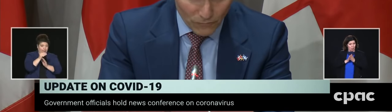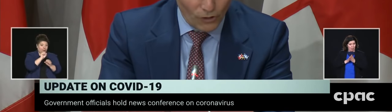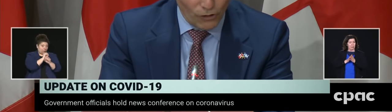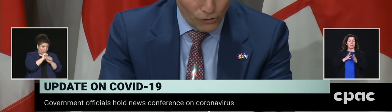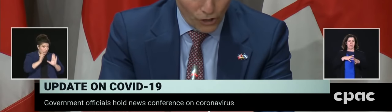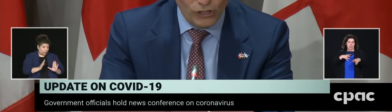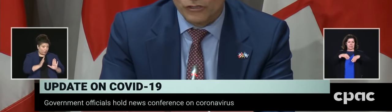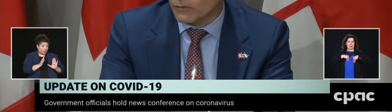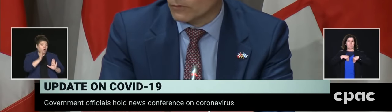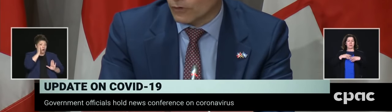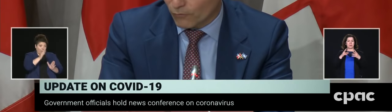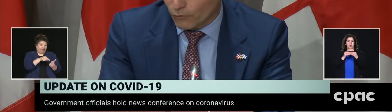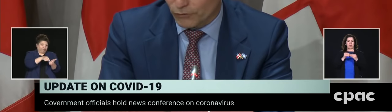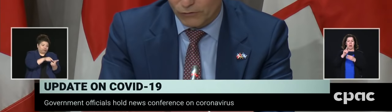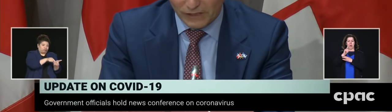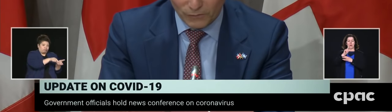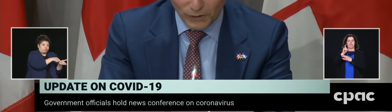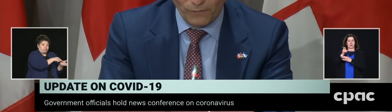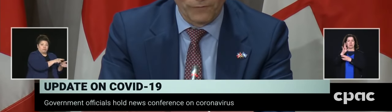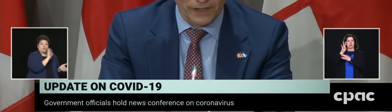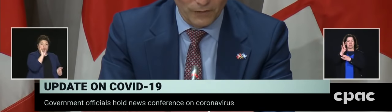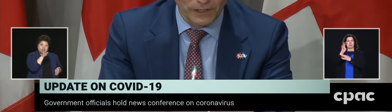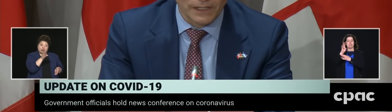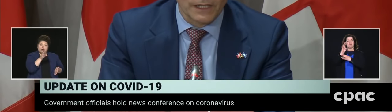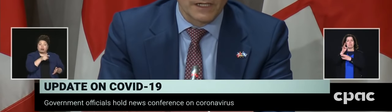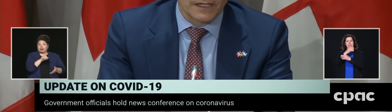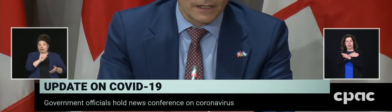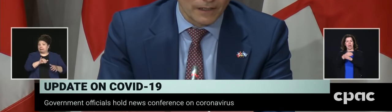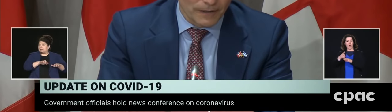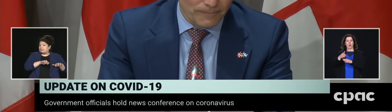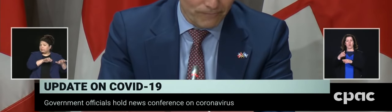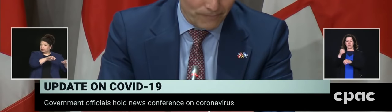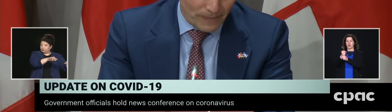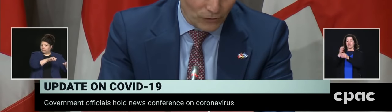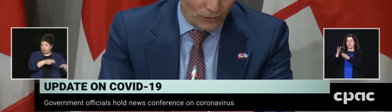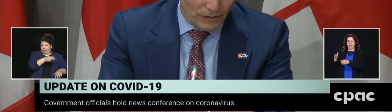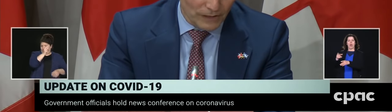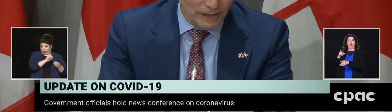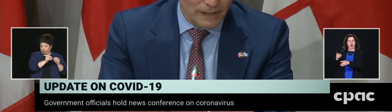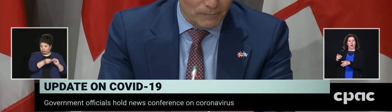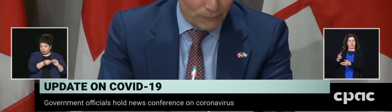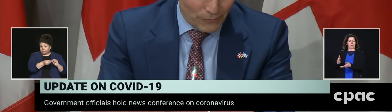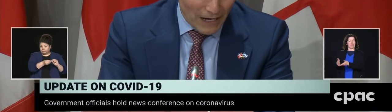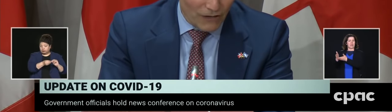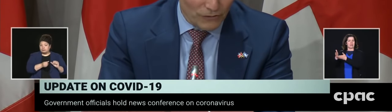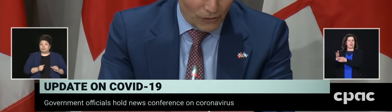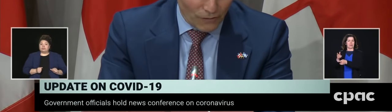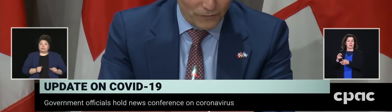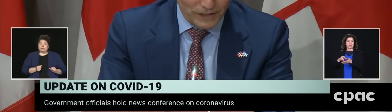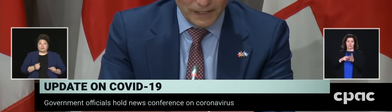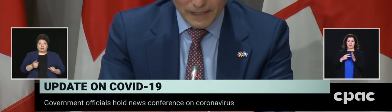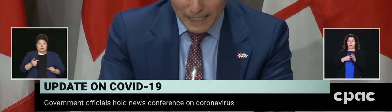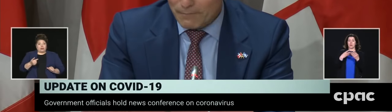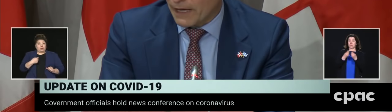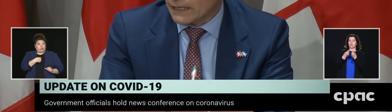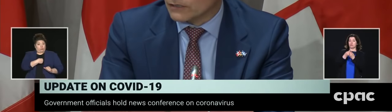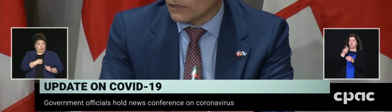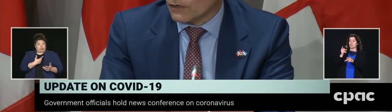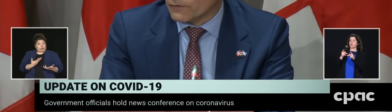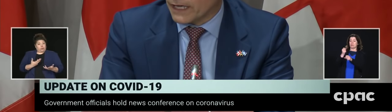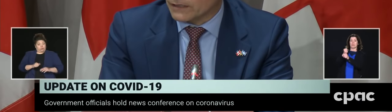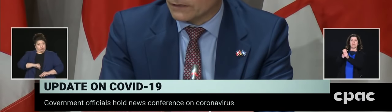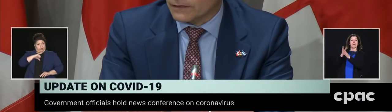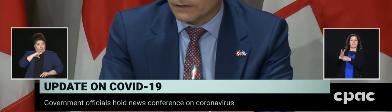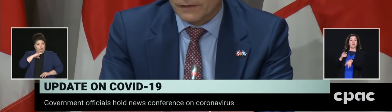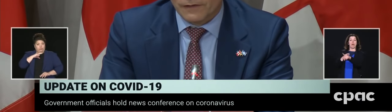a large number of workers, and we are very, not only proud of the impact